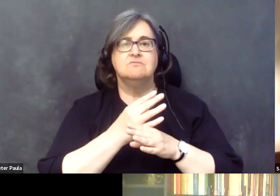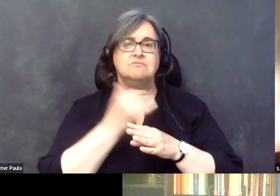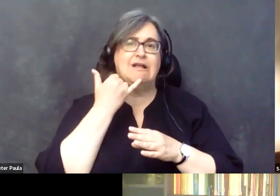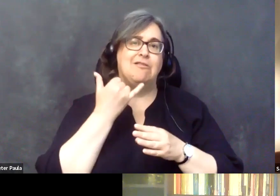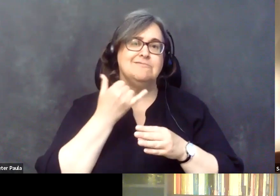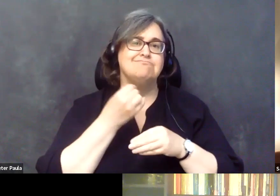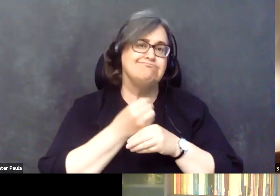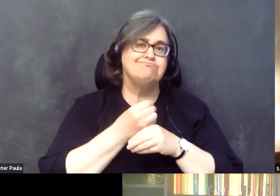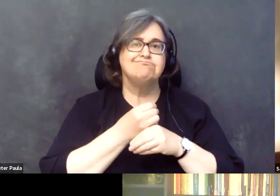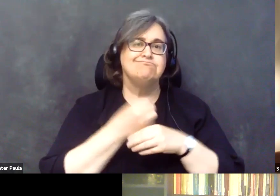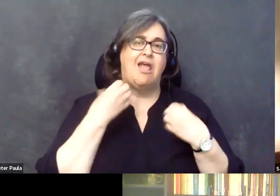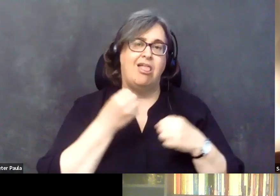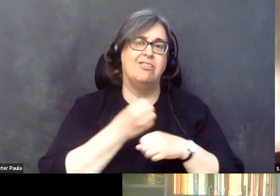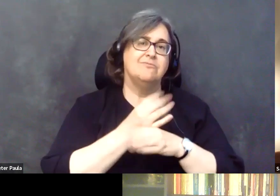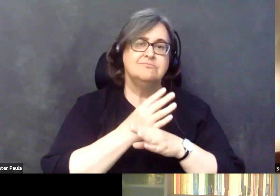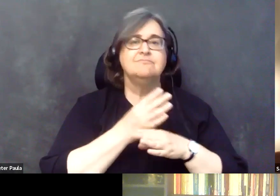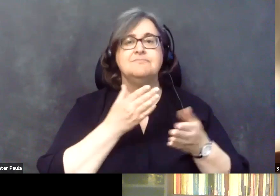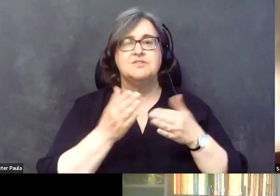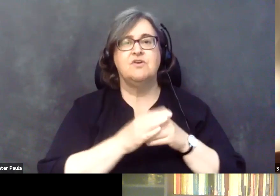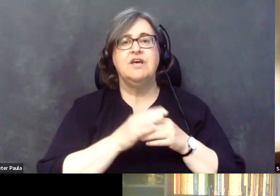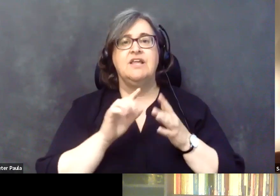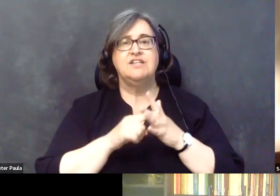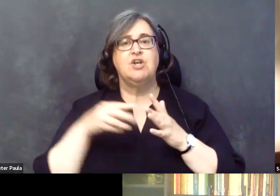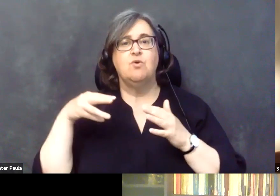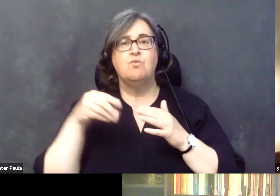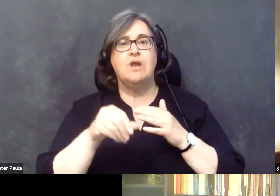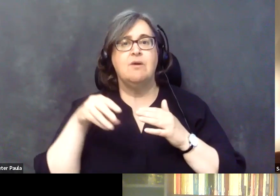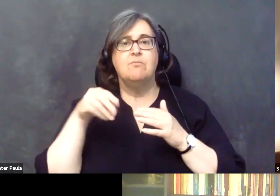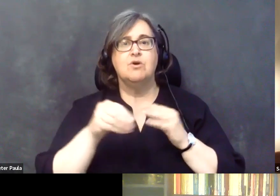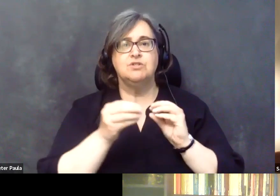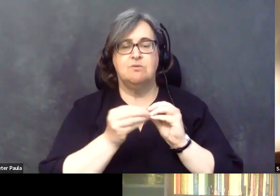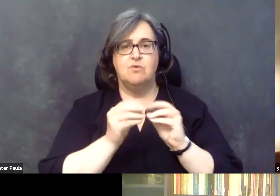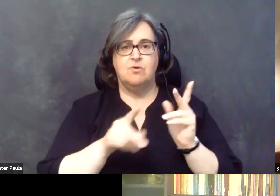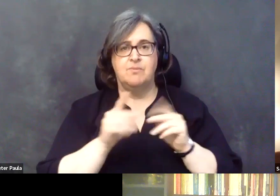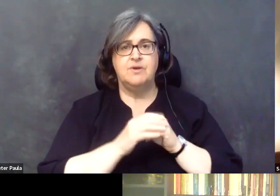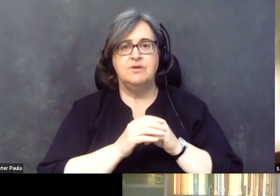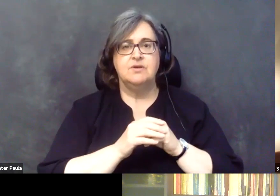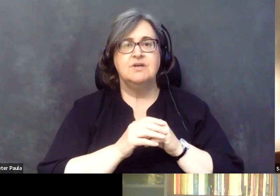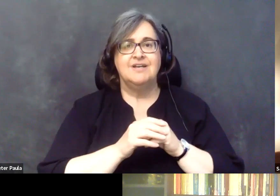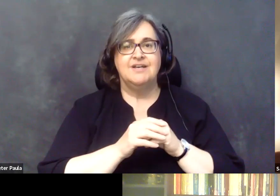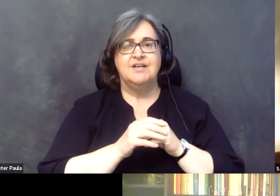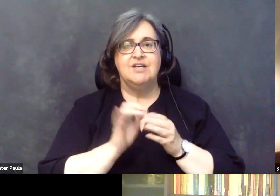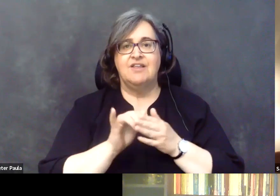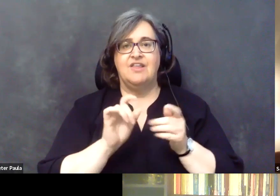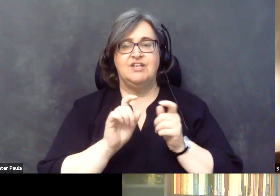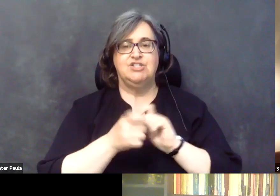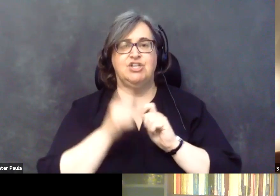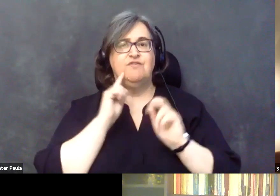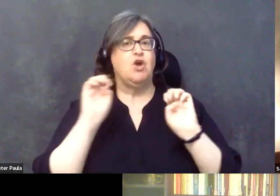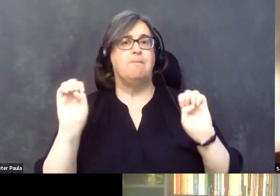And they started reimbursing more people. Now, although this is a, this change is just for emergency